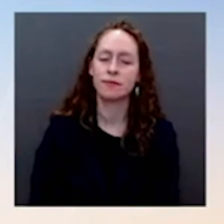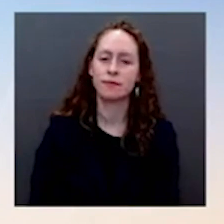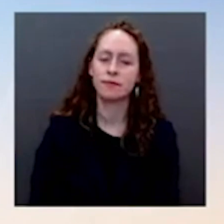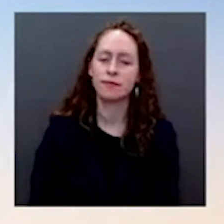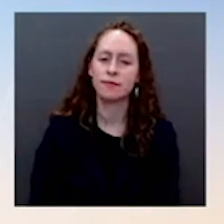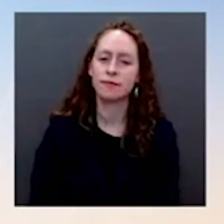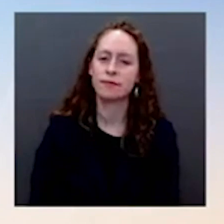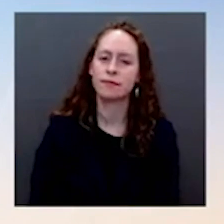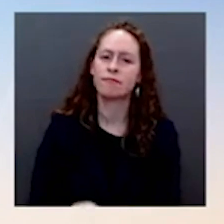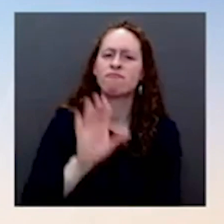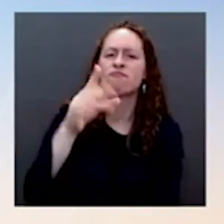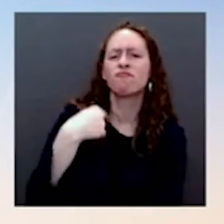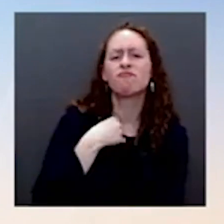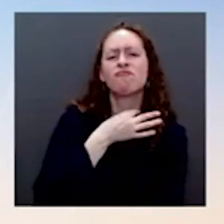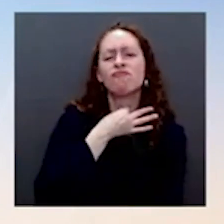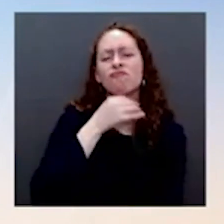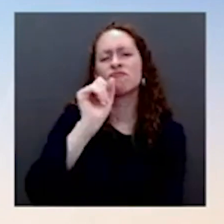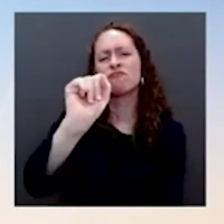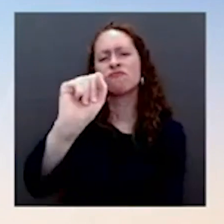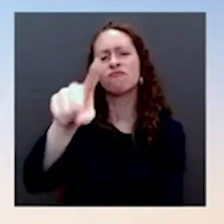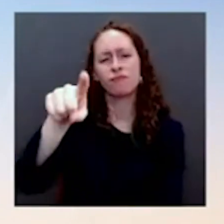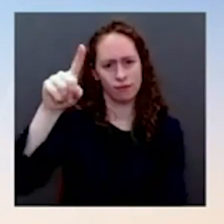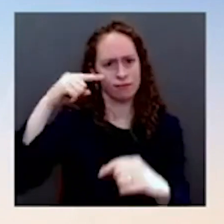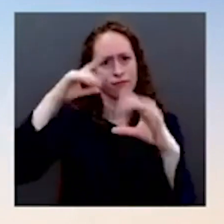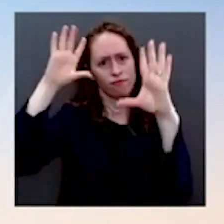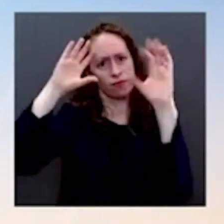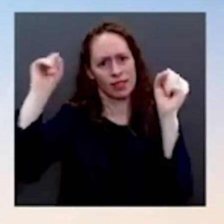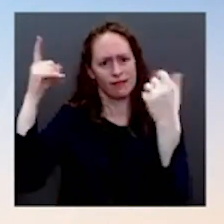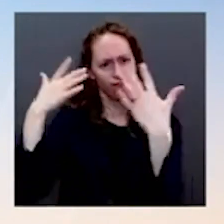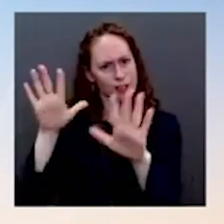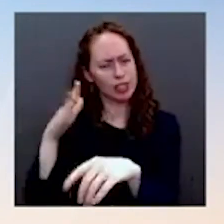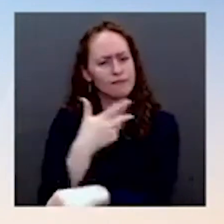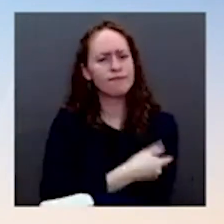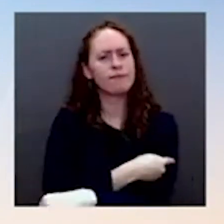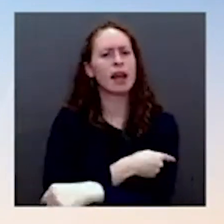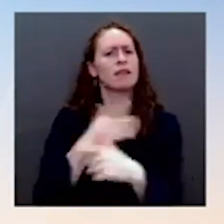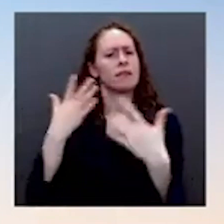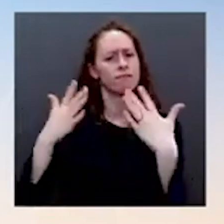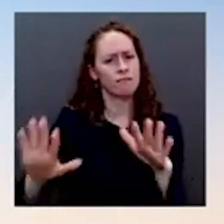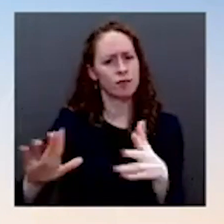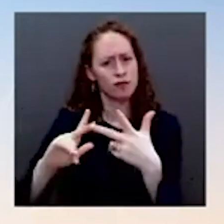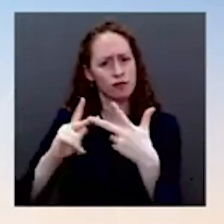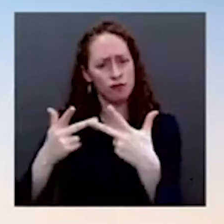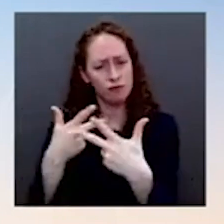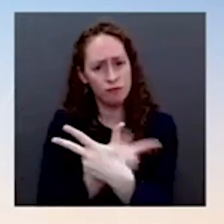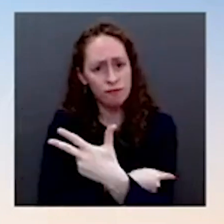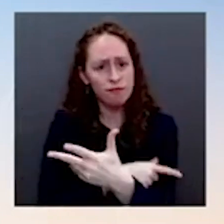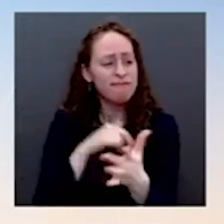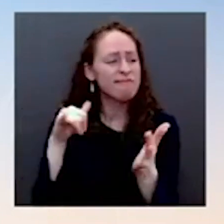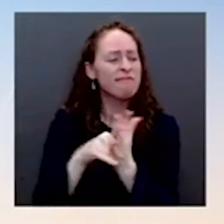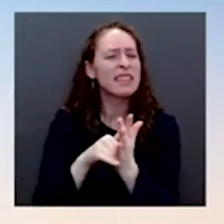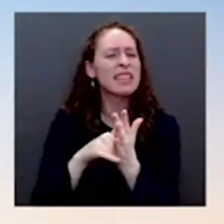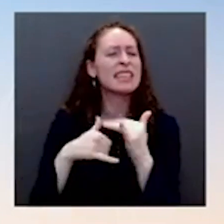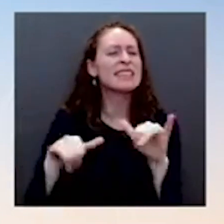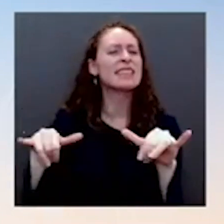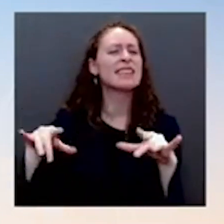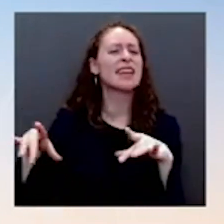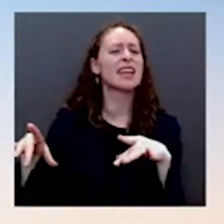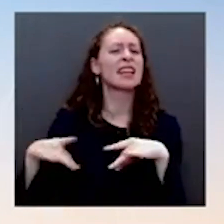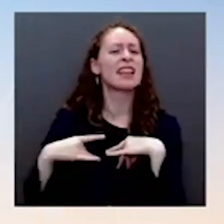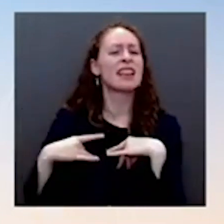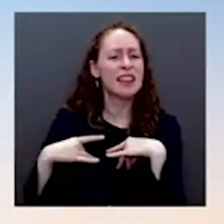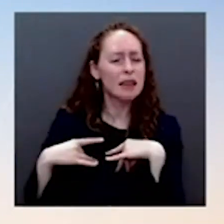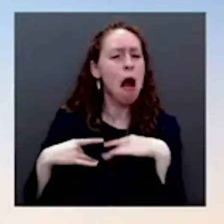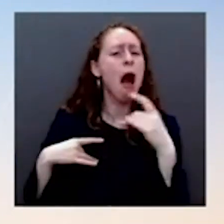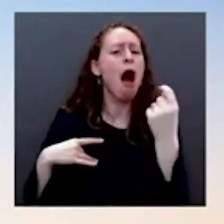unlikely you'll be seriously ill, roughly what he said. Have we reached a point in the pandemic now where he's basically